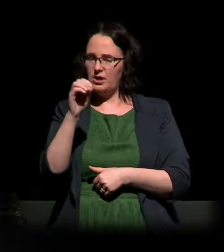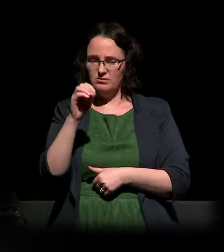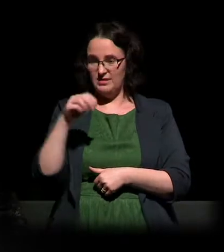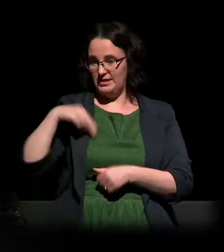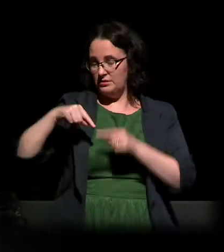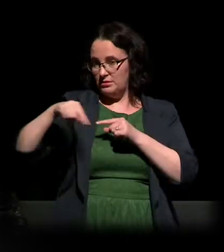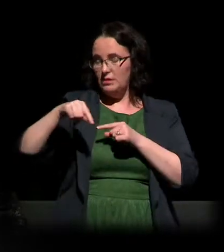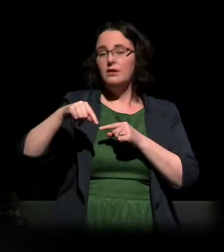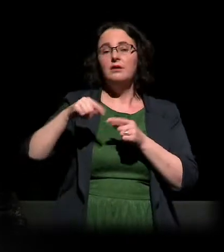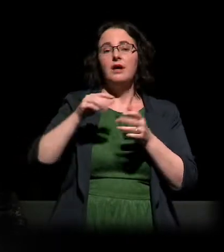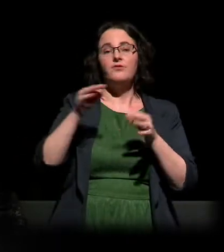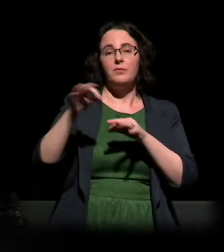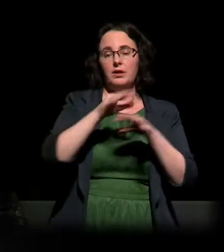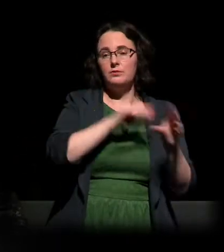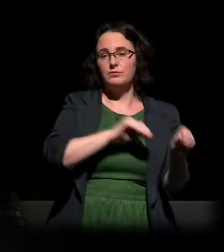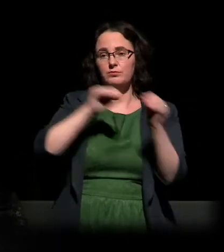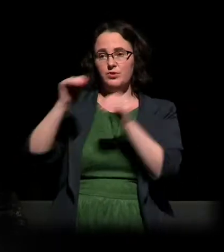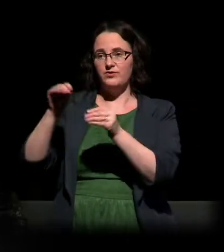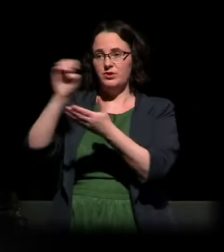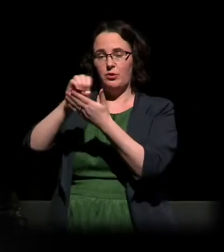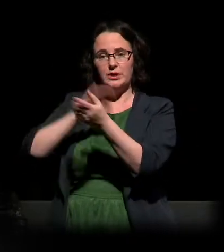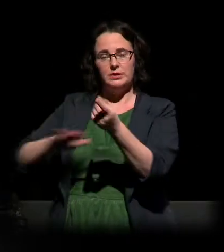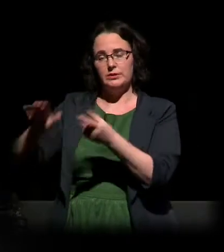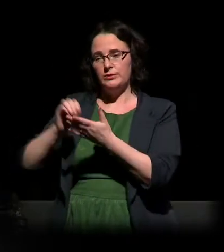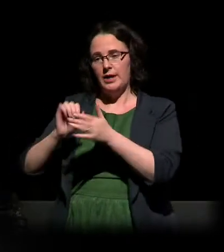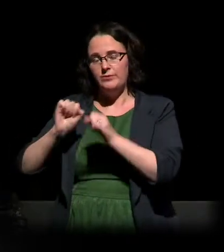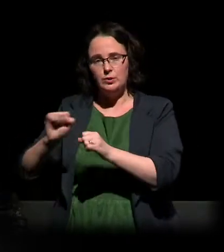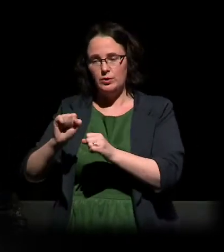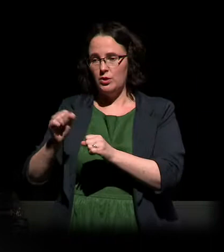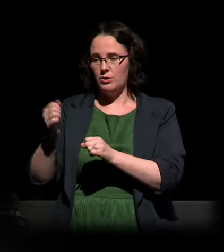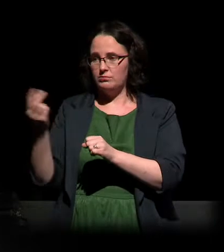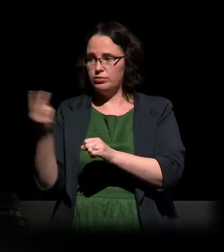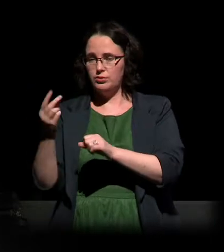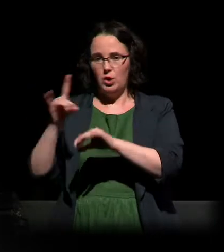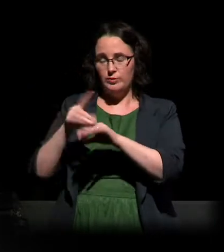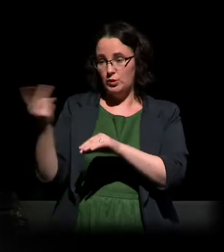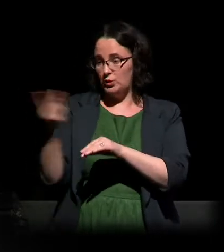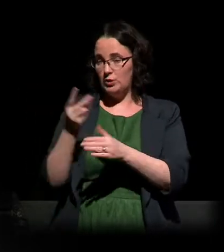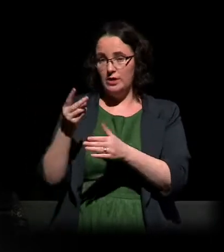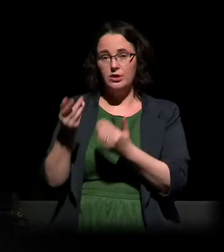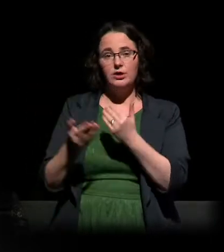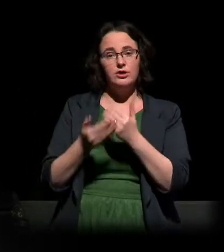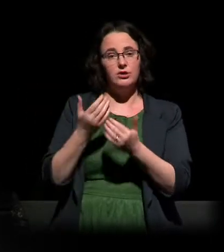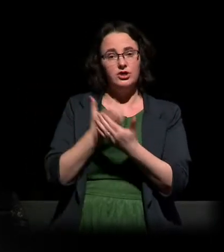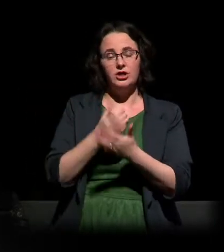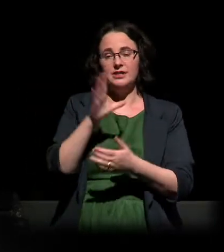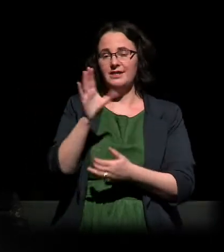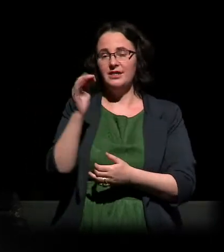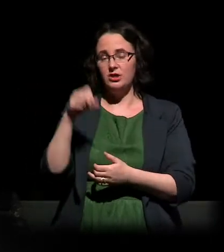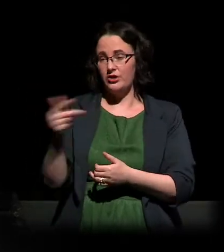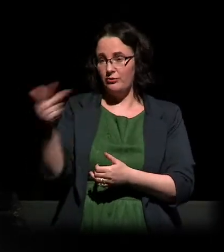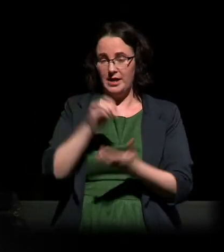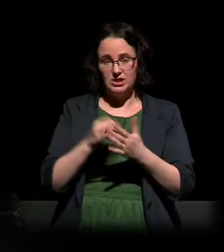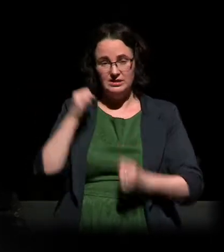marriage. She was forced to go on the run with her husband and their young child Leon, and she and her family were arrested in